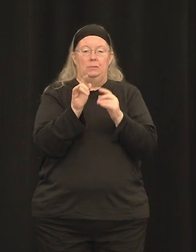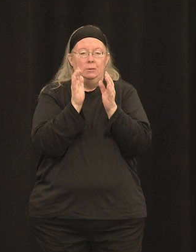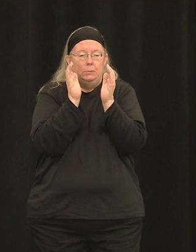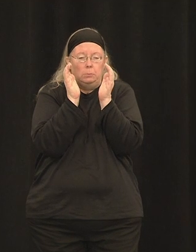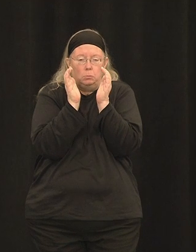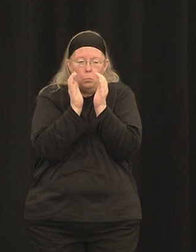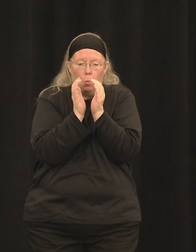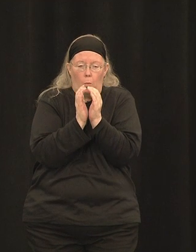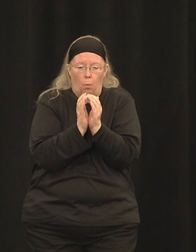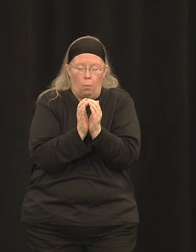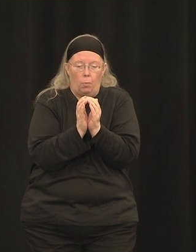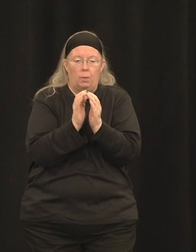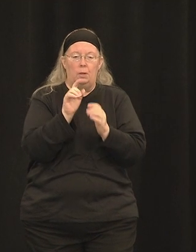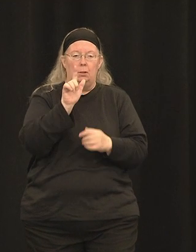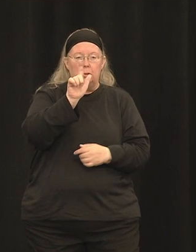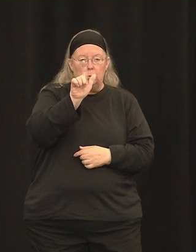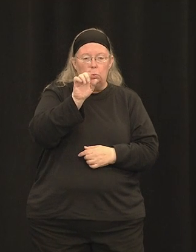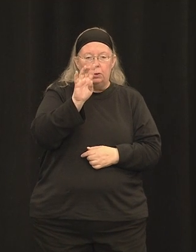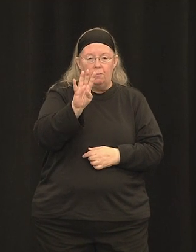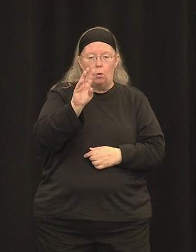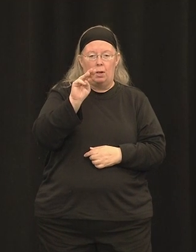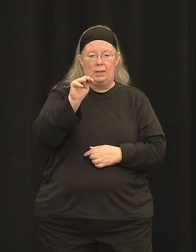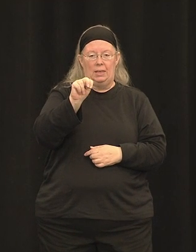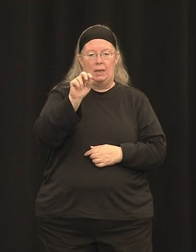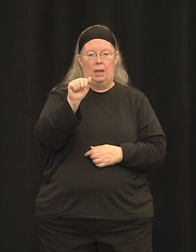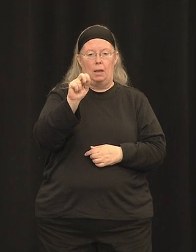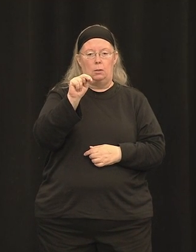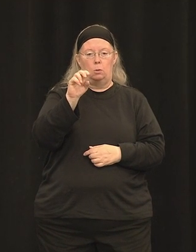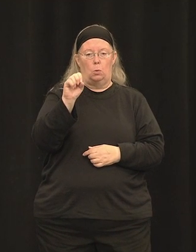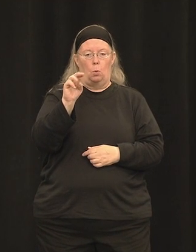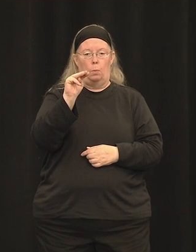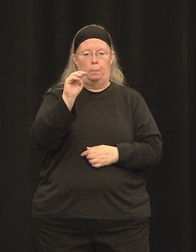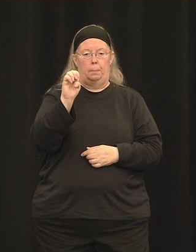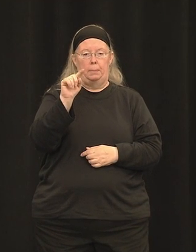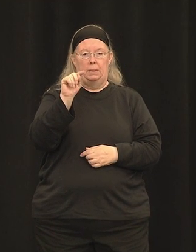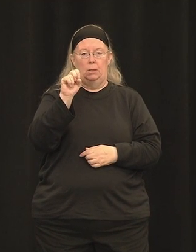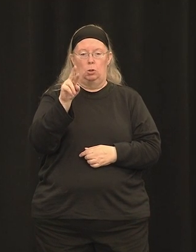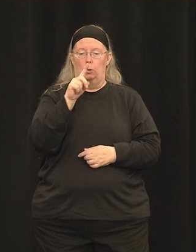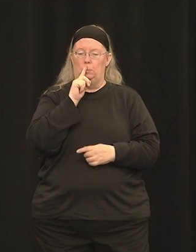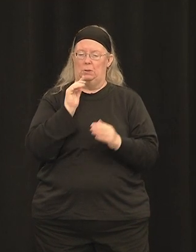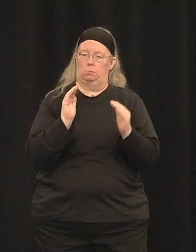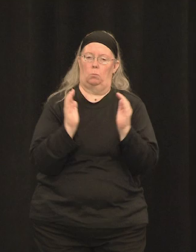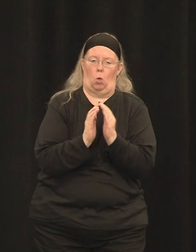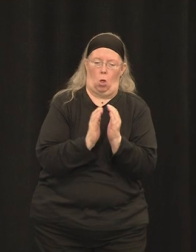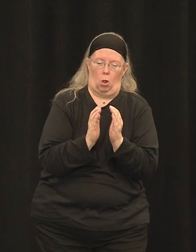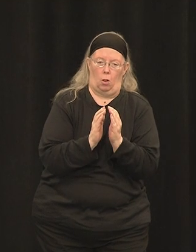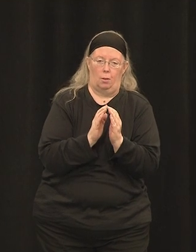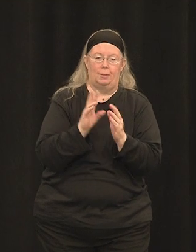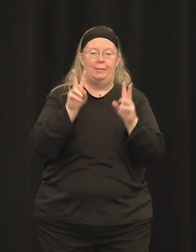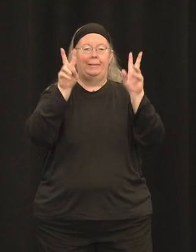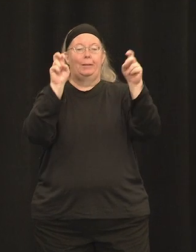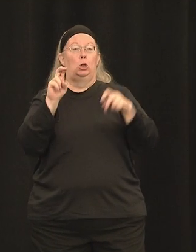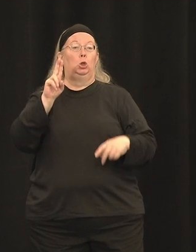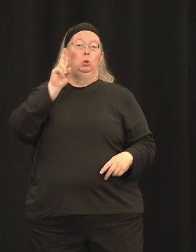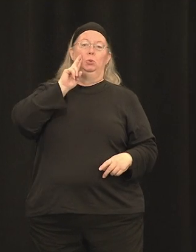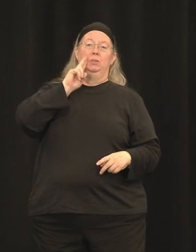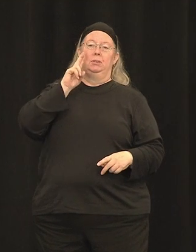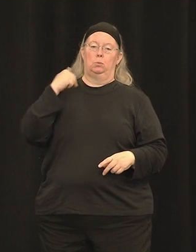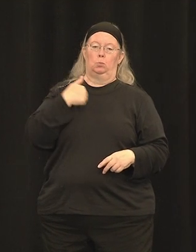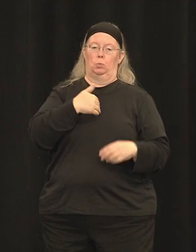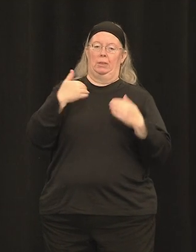And so that brings us to our problem. Houston, we have a problem. I know we're in Austin, but Austin, we have a problem. It wouldn't have made sense.